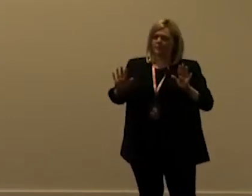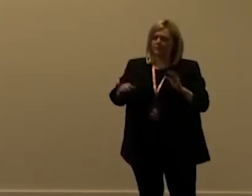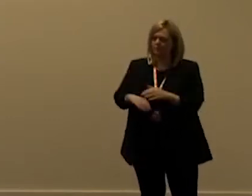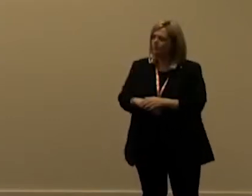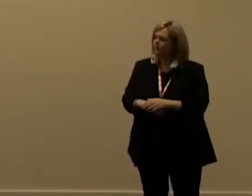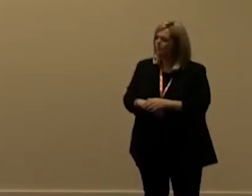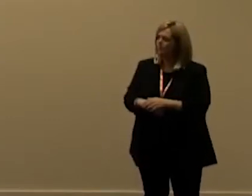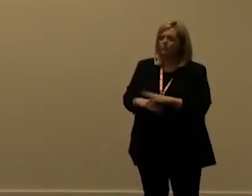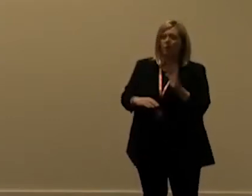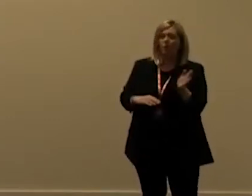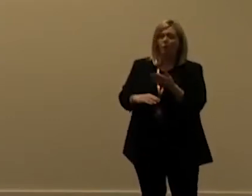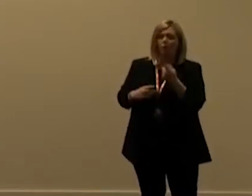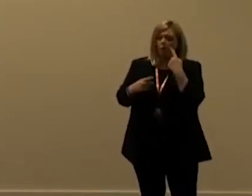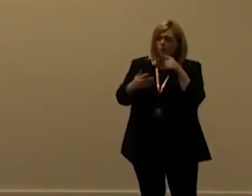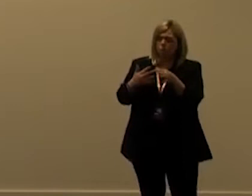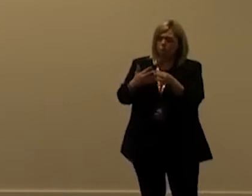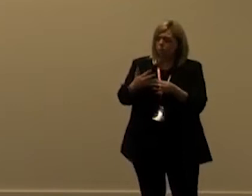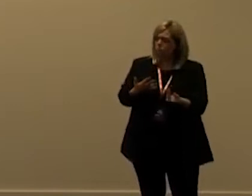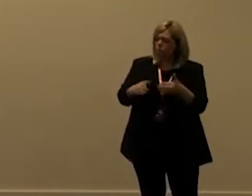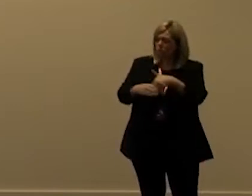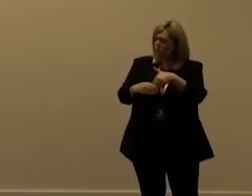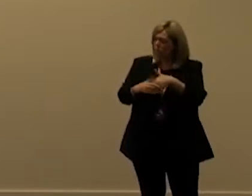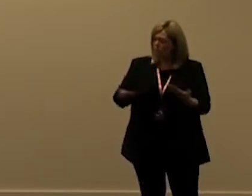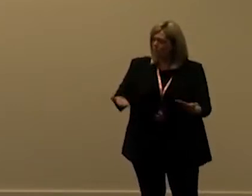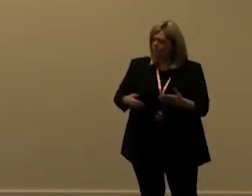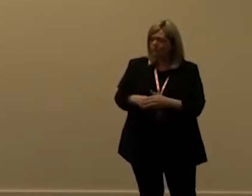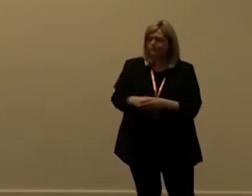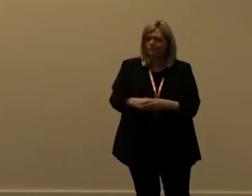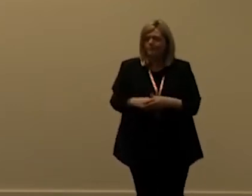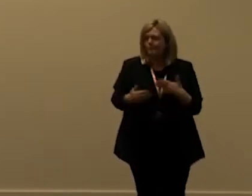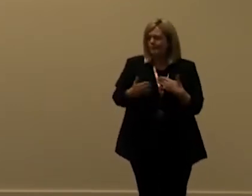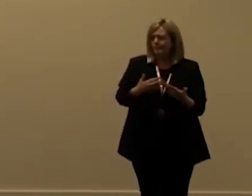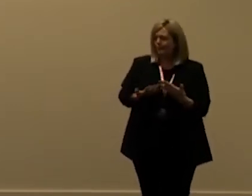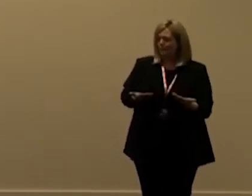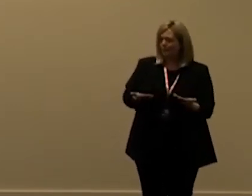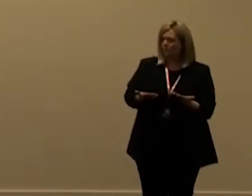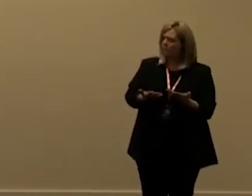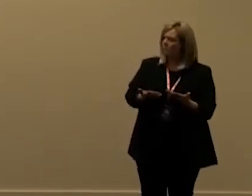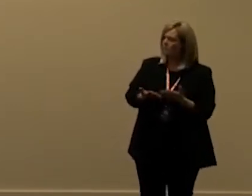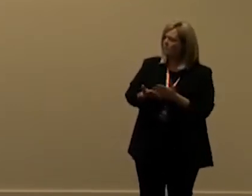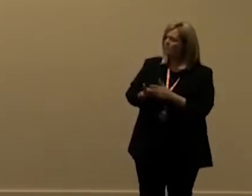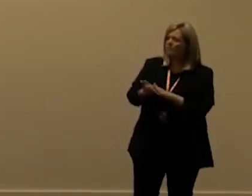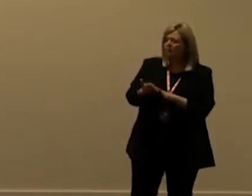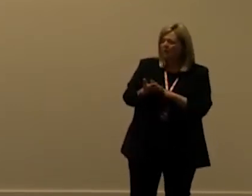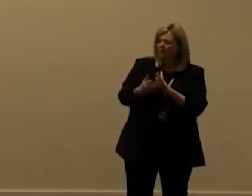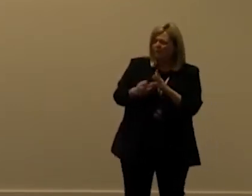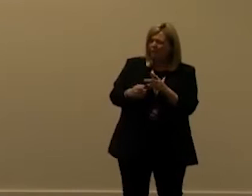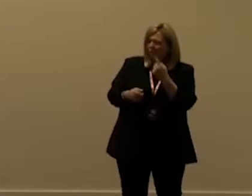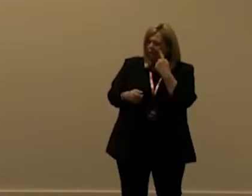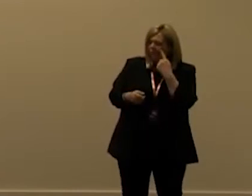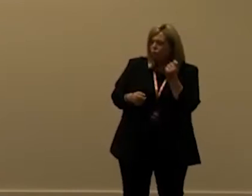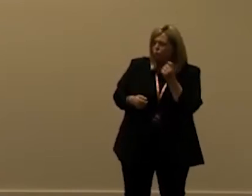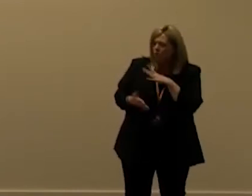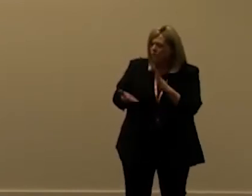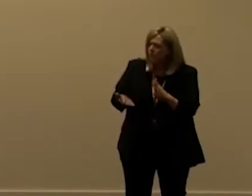tenant all the service principles all the instances doesn't matter which means that it's a bit strange because i